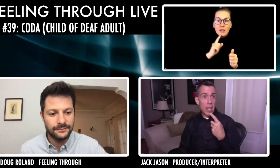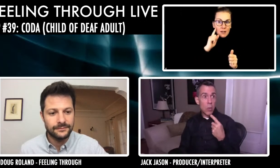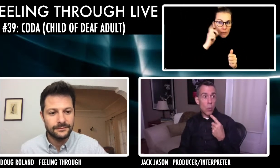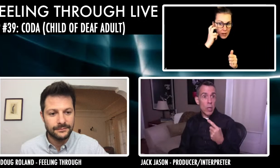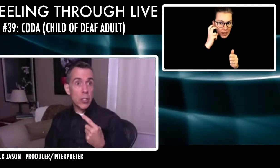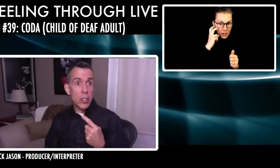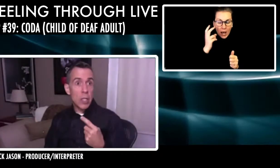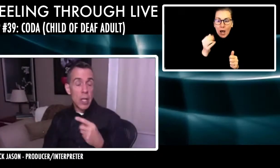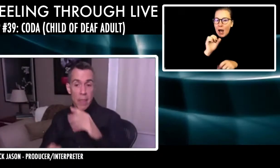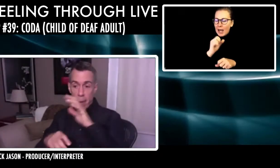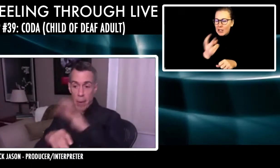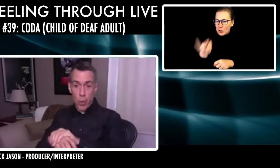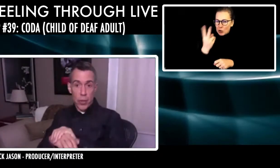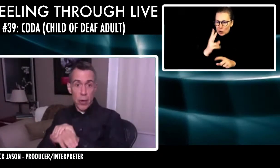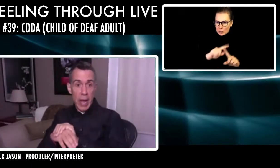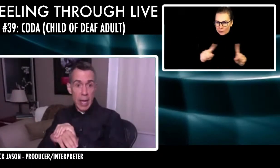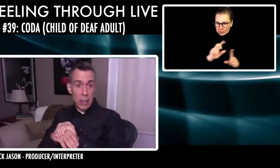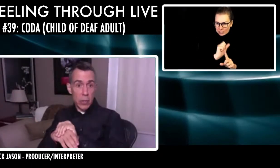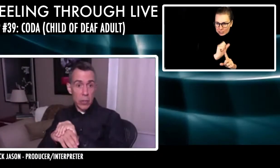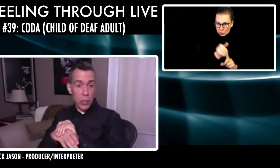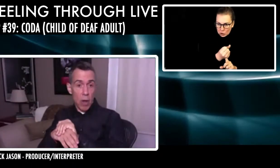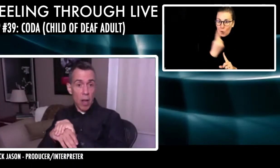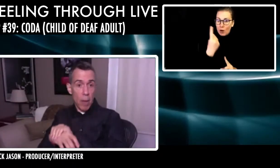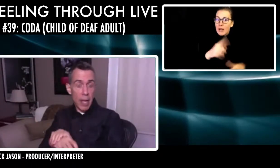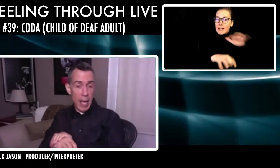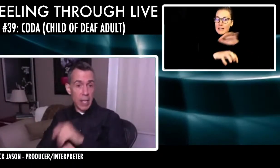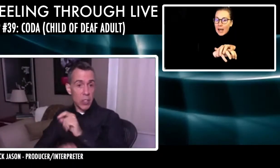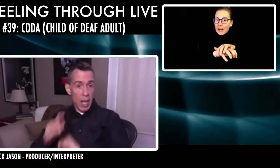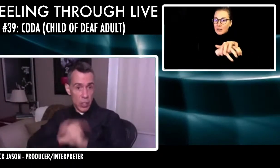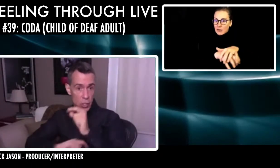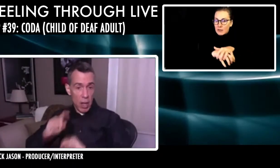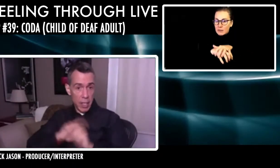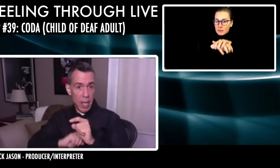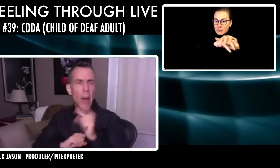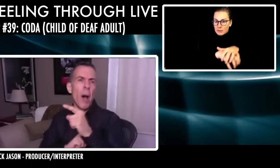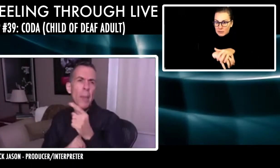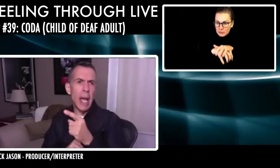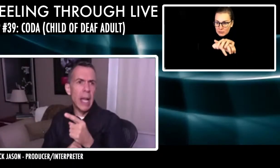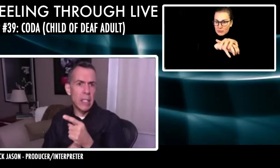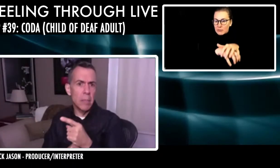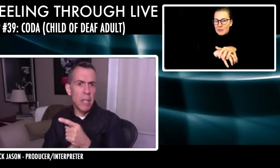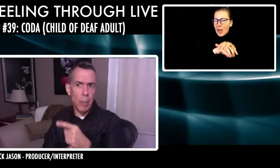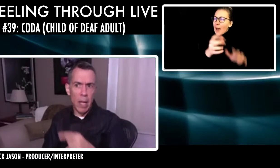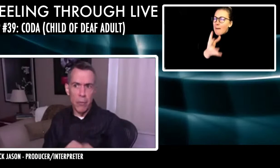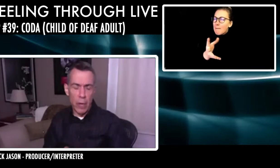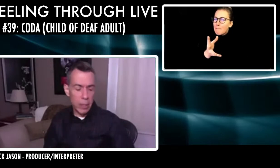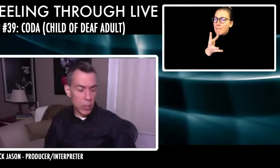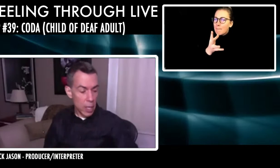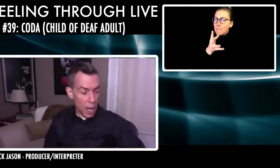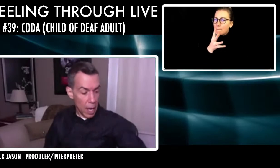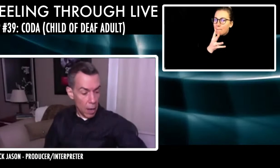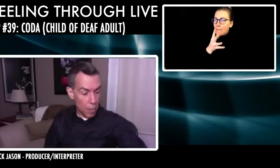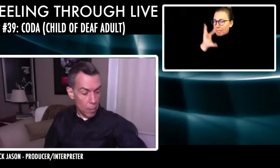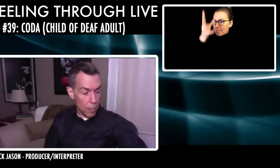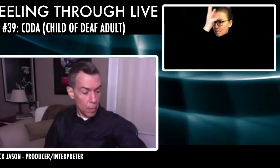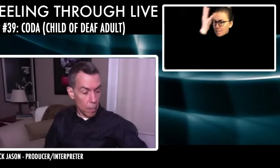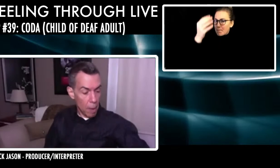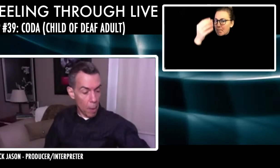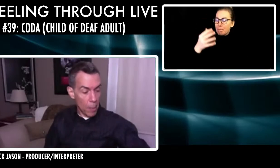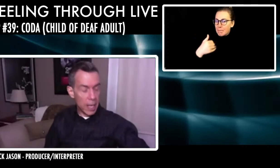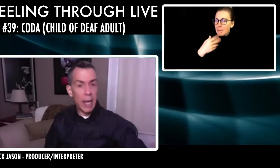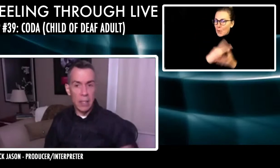in which they put their hands on my hands and I signed and my mom and dad had some deaf blind friends. Um,